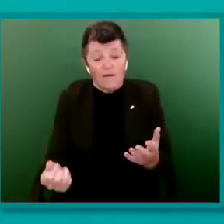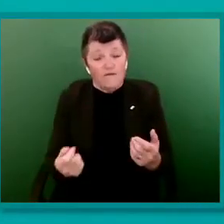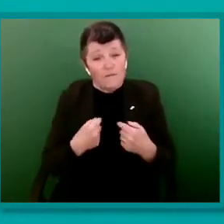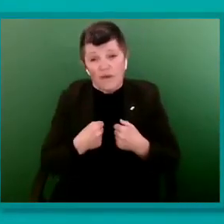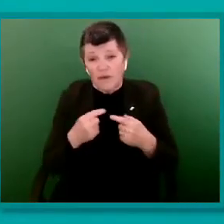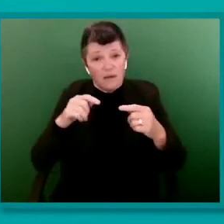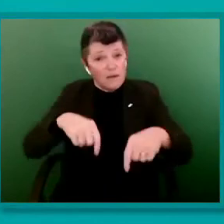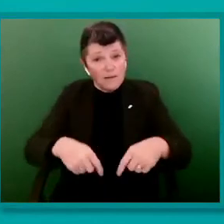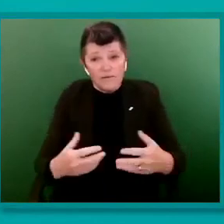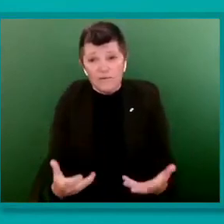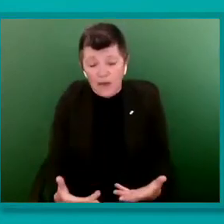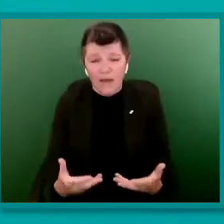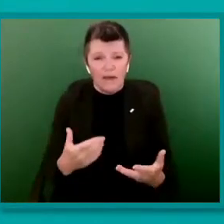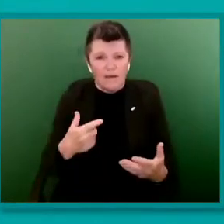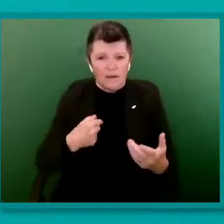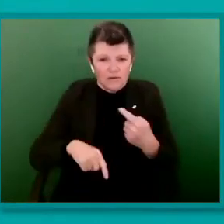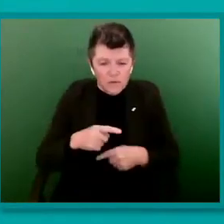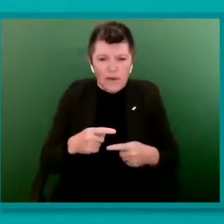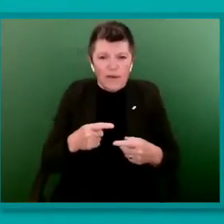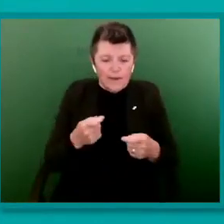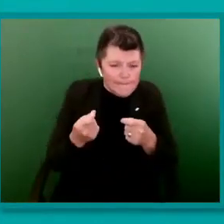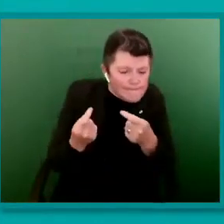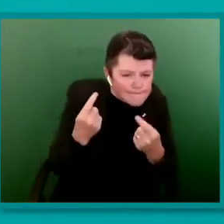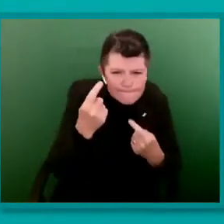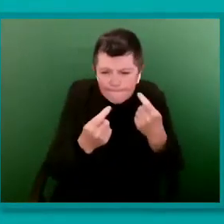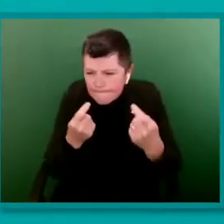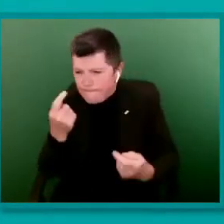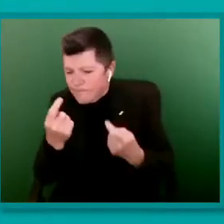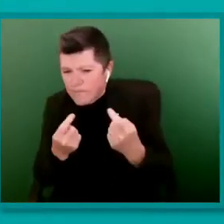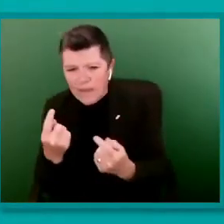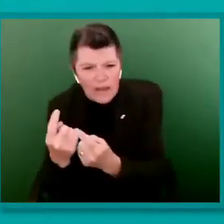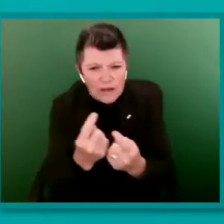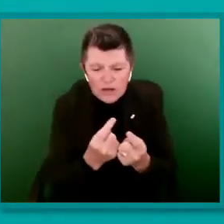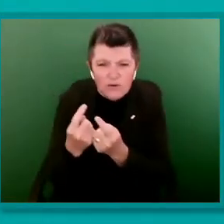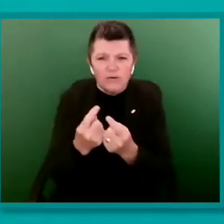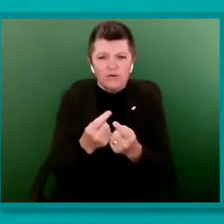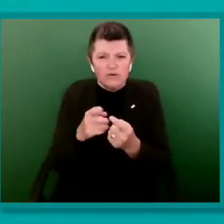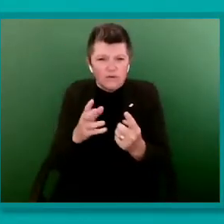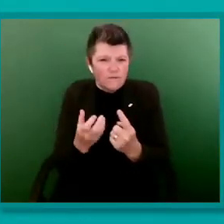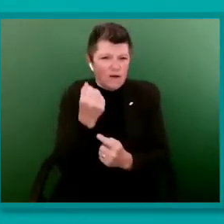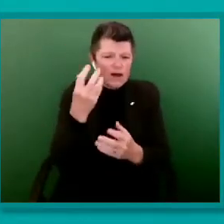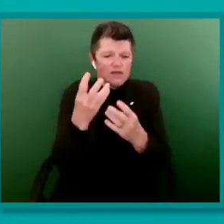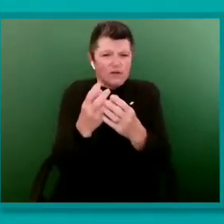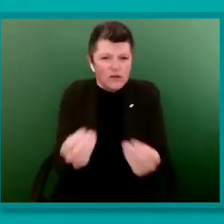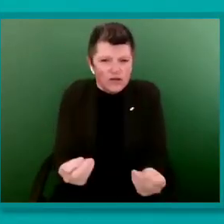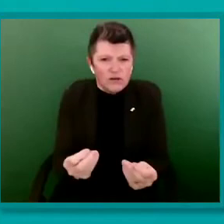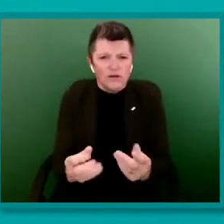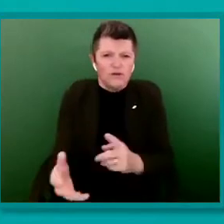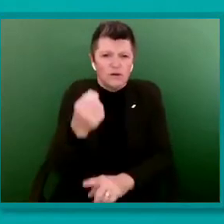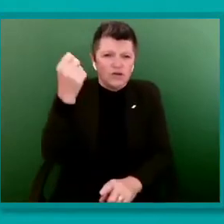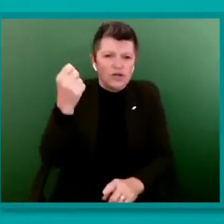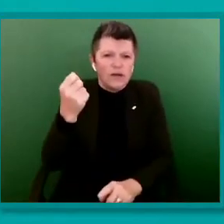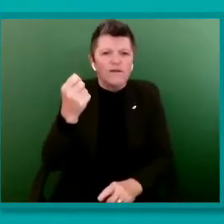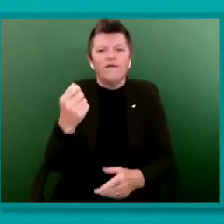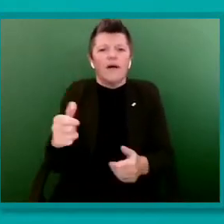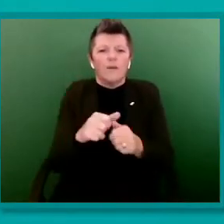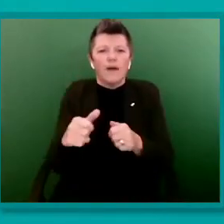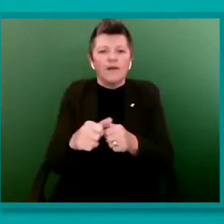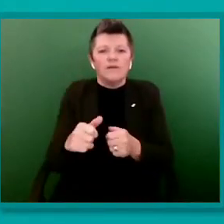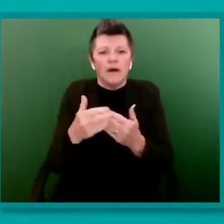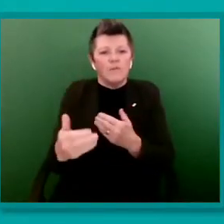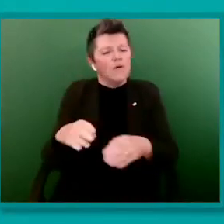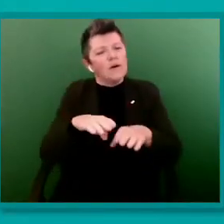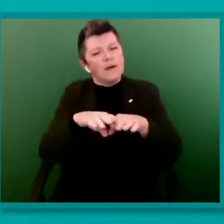issues and come up with solutions to see that better and more equal society. And I look forward to listening to more of the day's